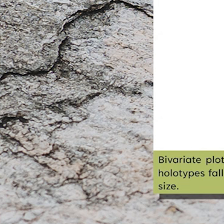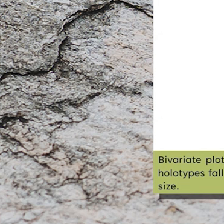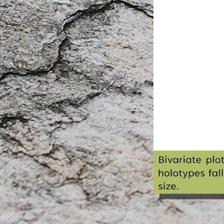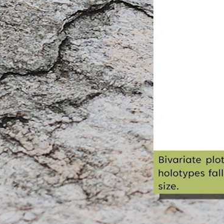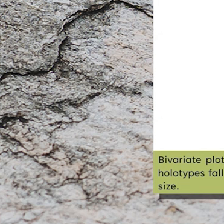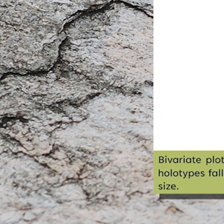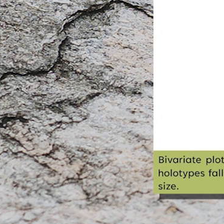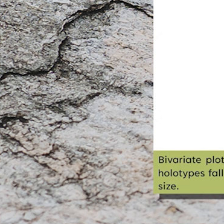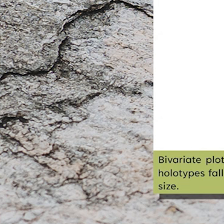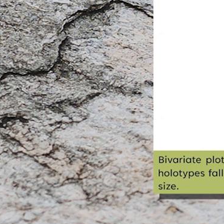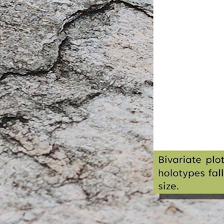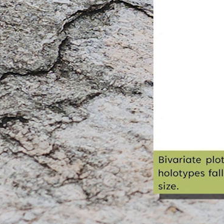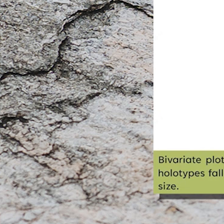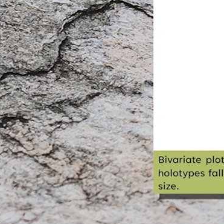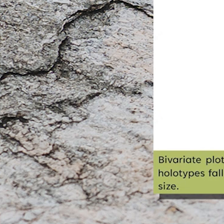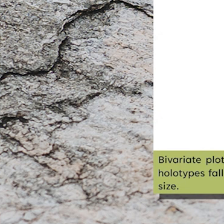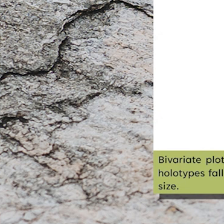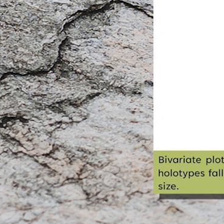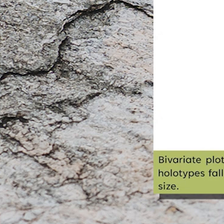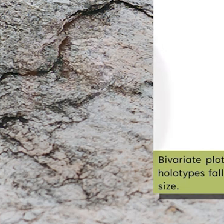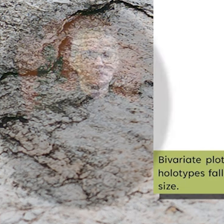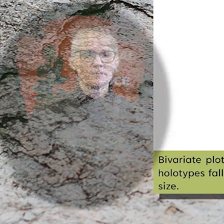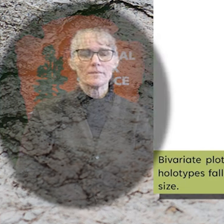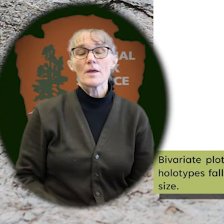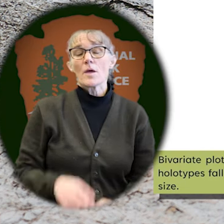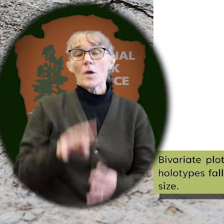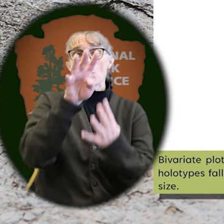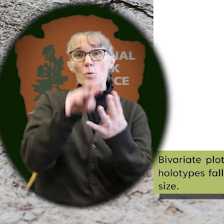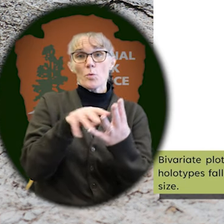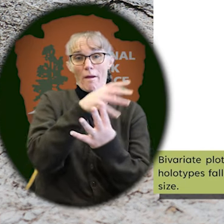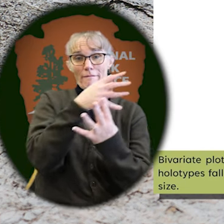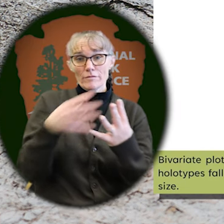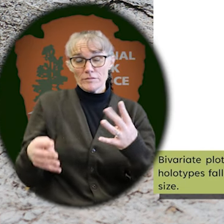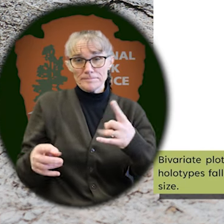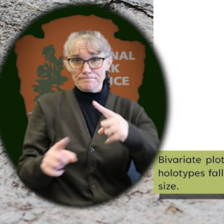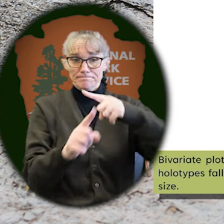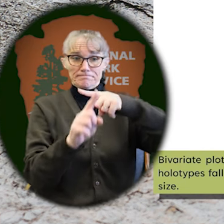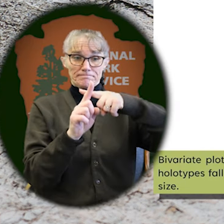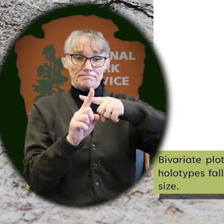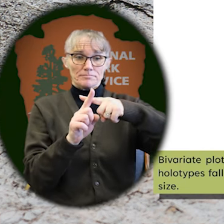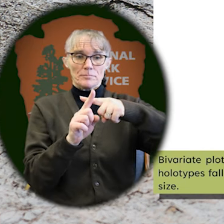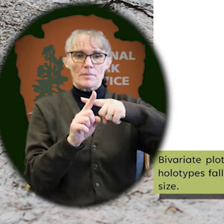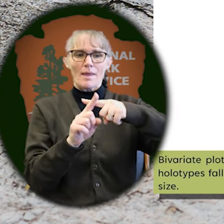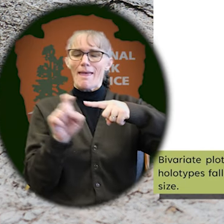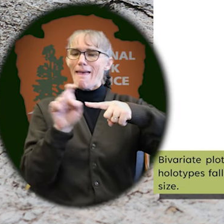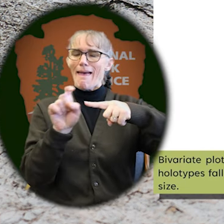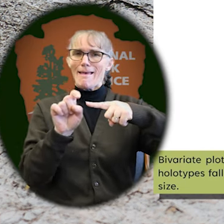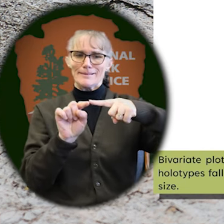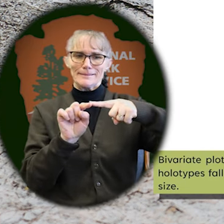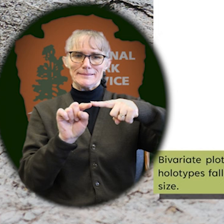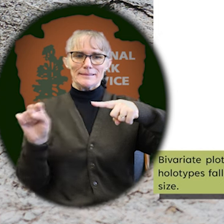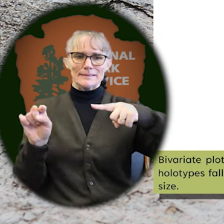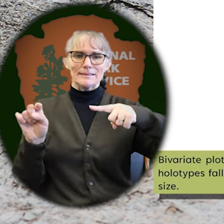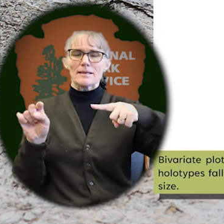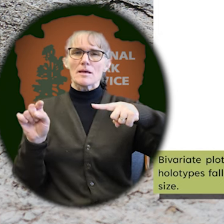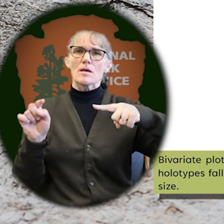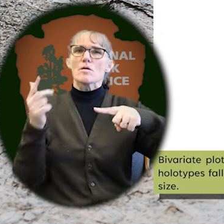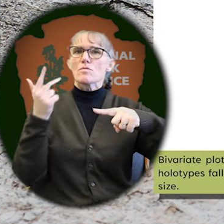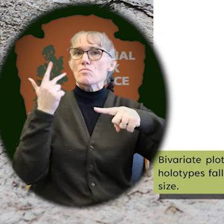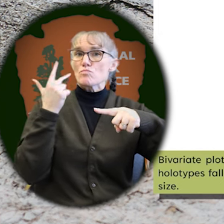dominates and spreads in vertical lines across the whole graph. So, we decided to plot this in bivariate plot where we looked at